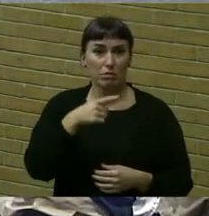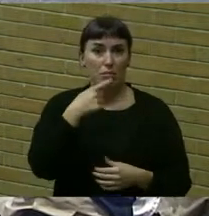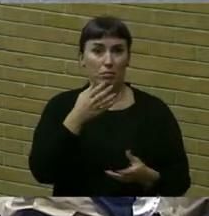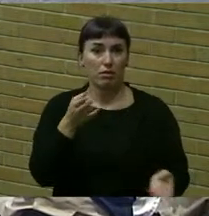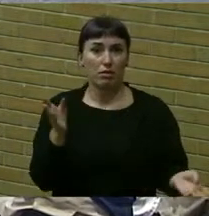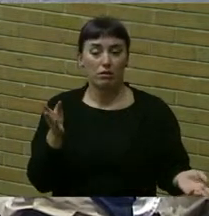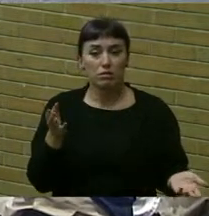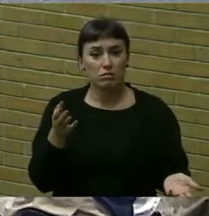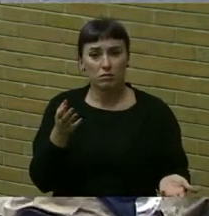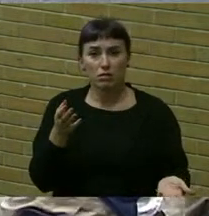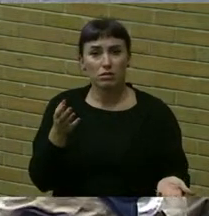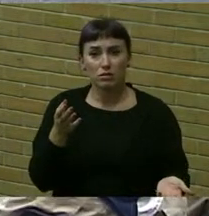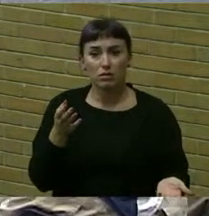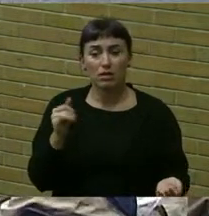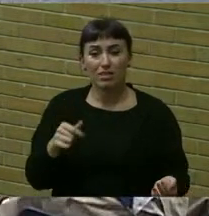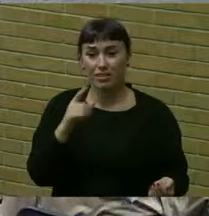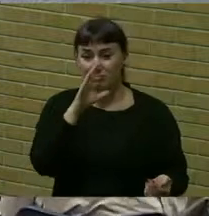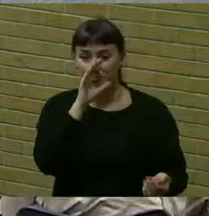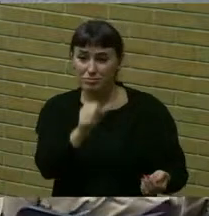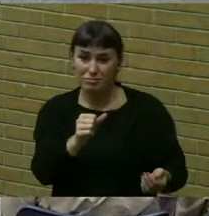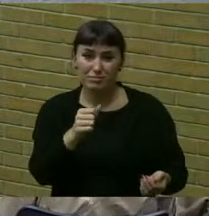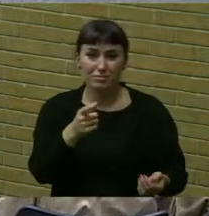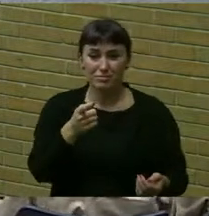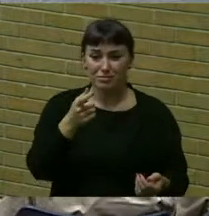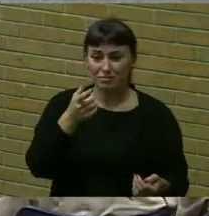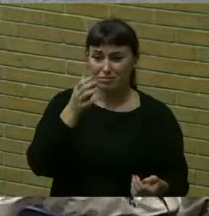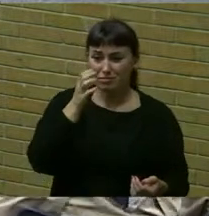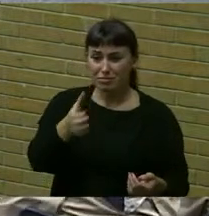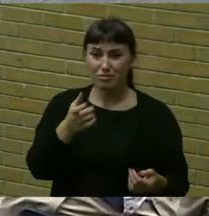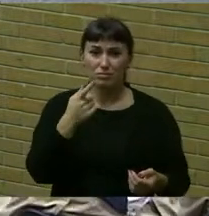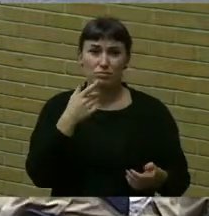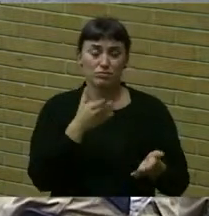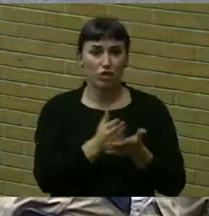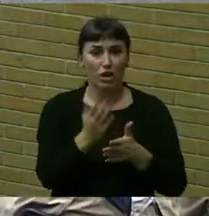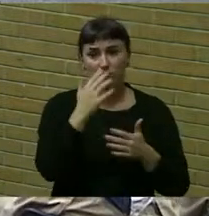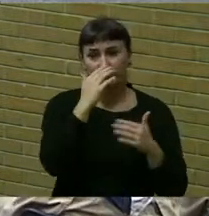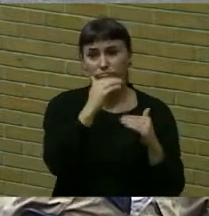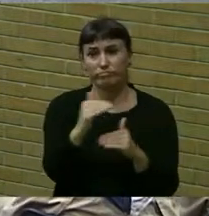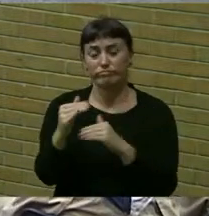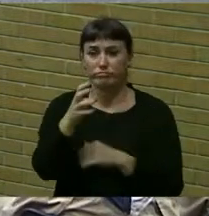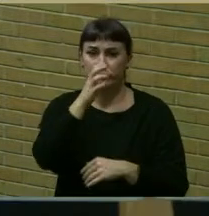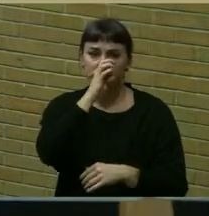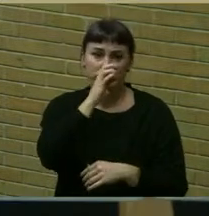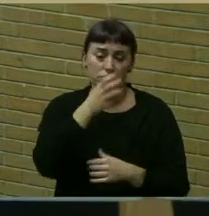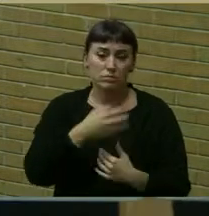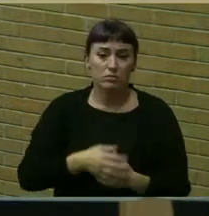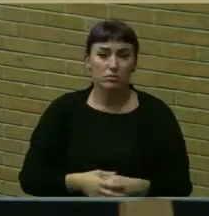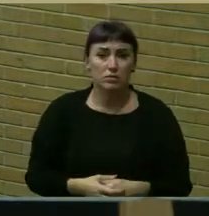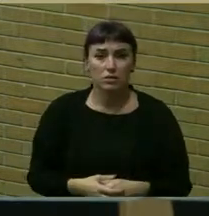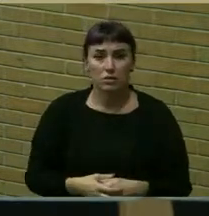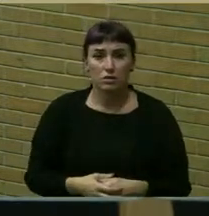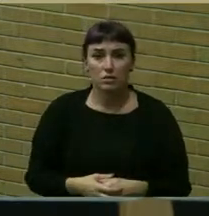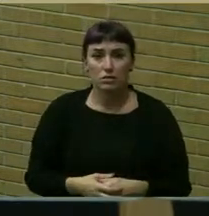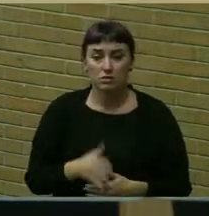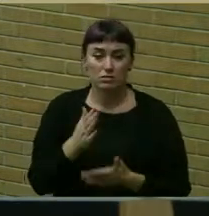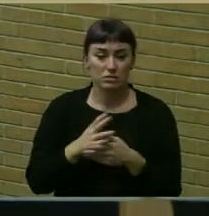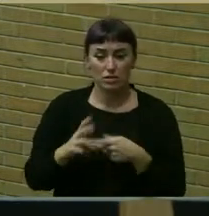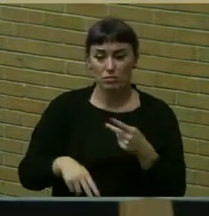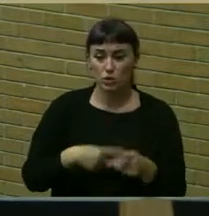This fascination with trying to restrict a right into some